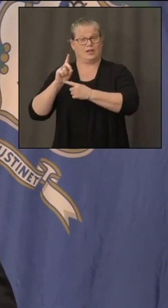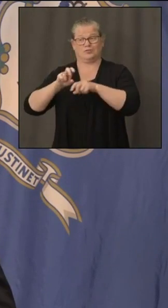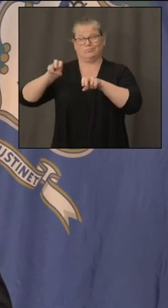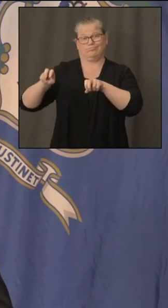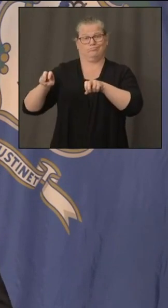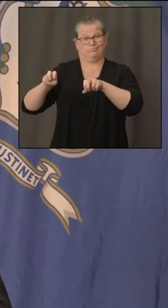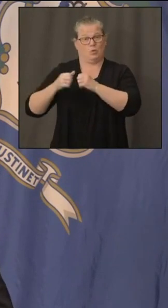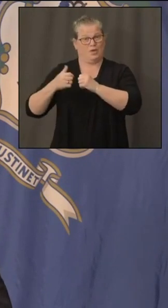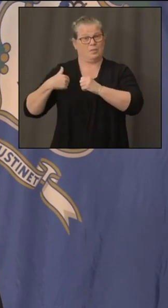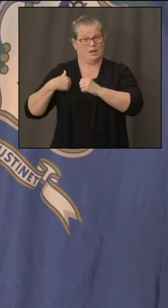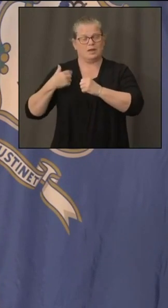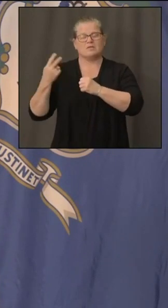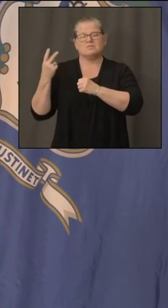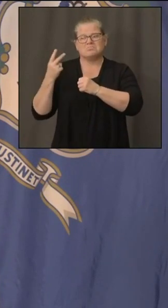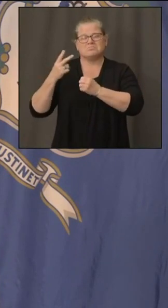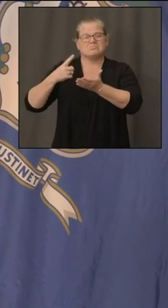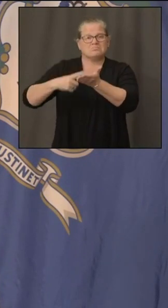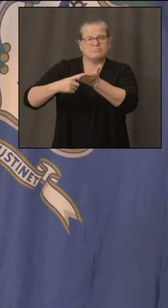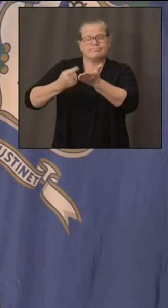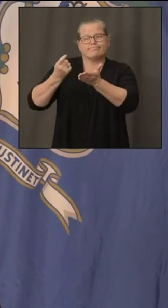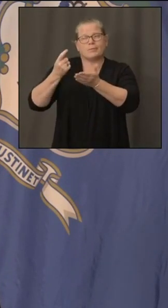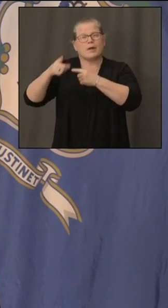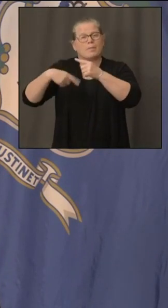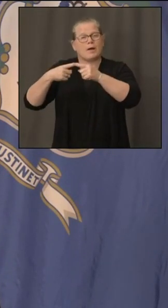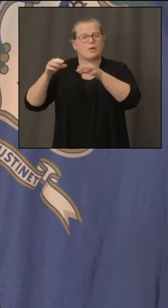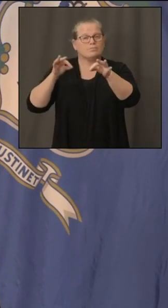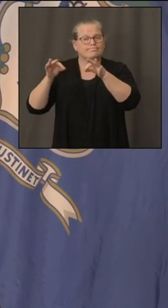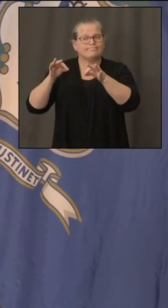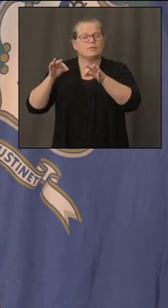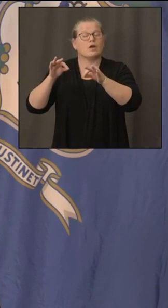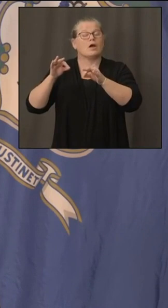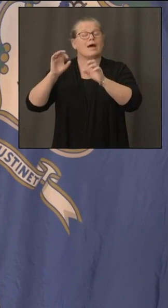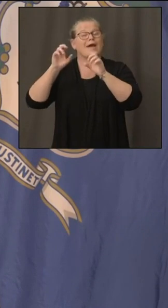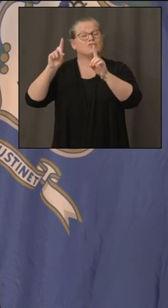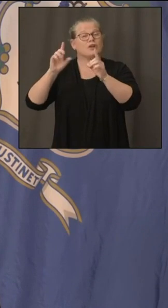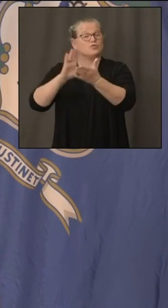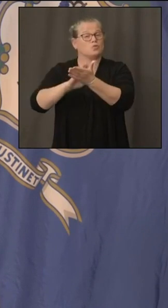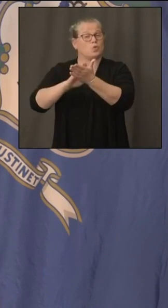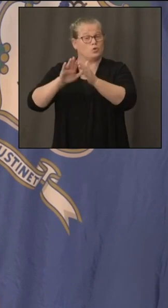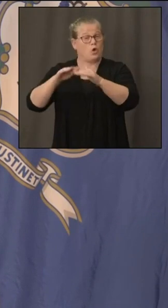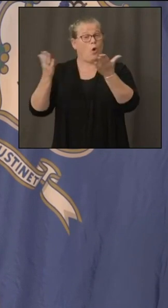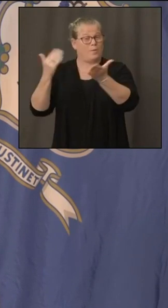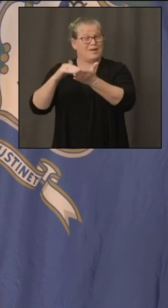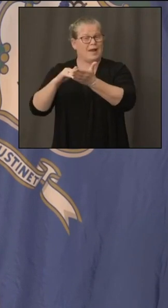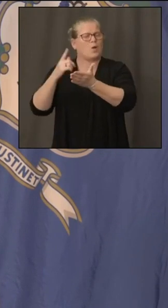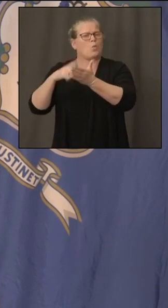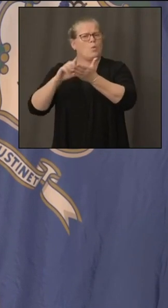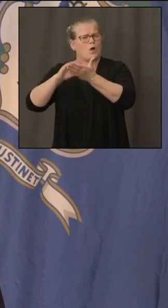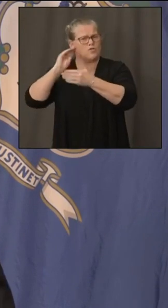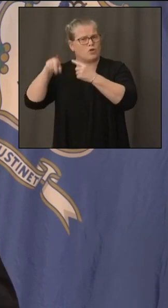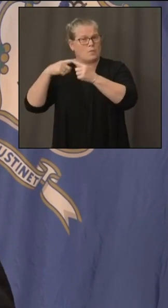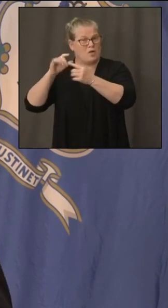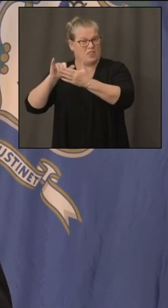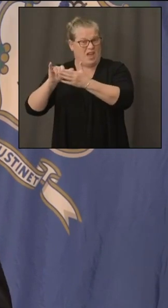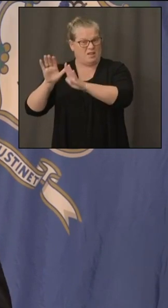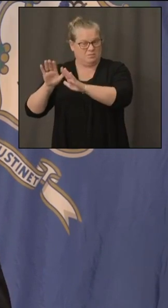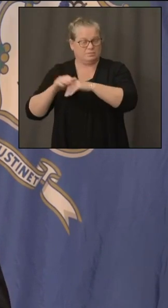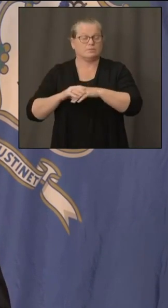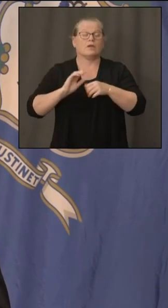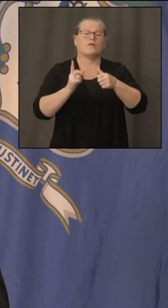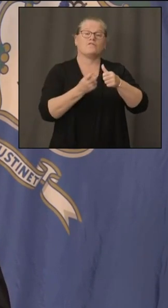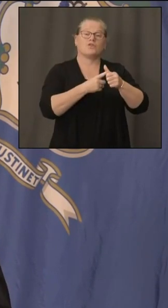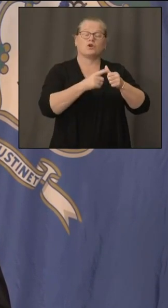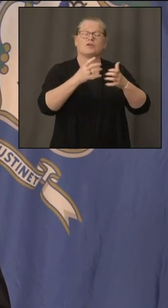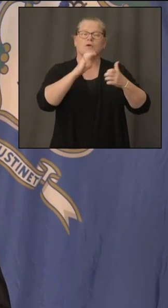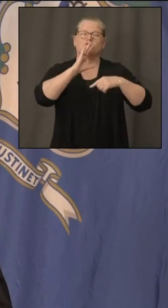more about what we learned in terms of our reopening for education but first i wanted to talk about the tropical storm and katie dykes